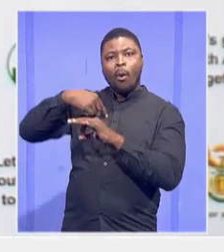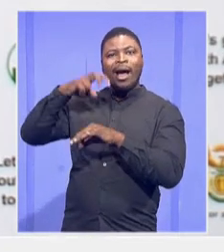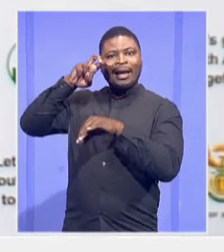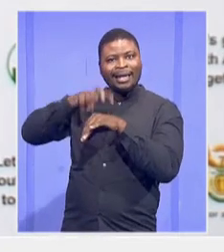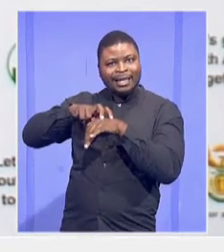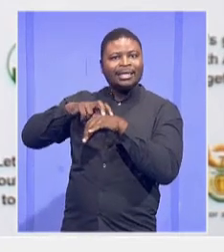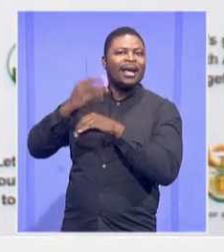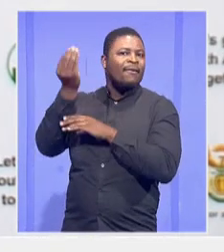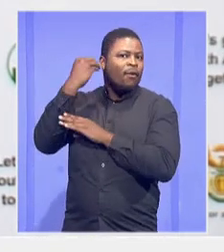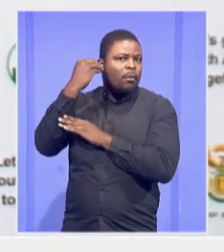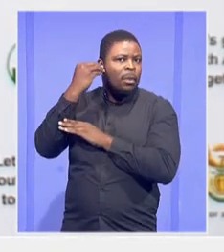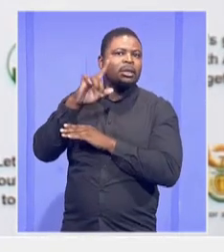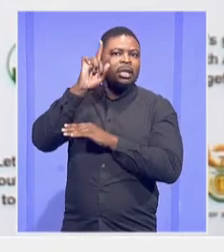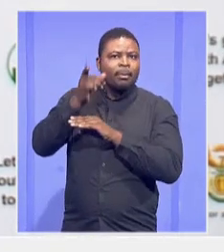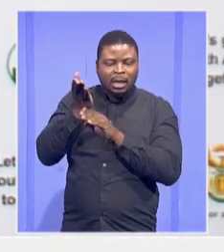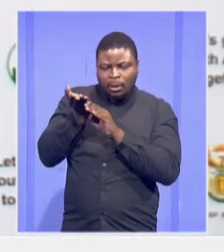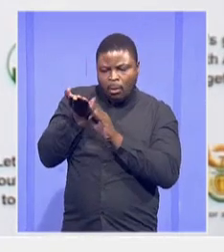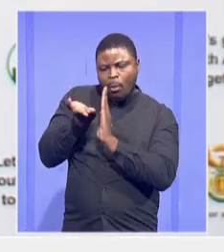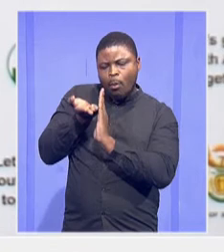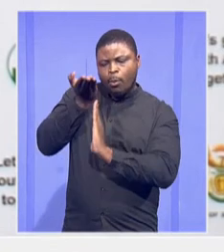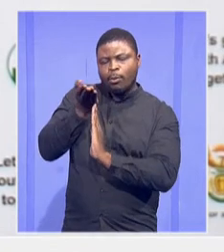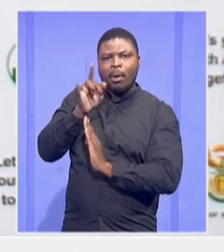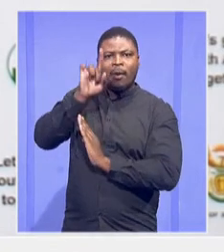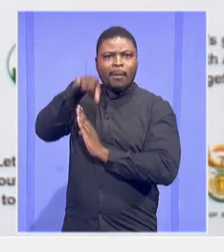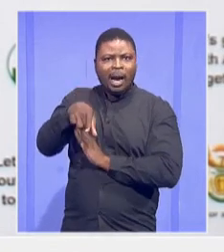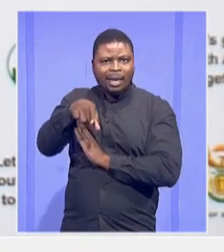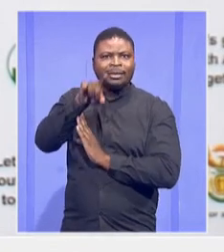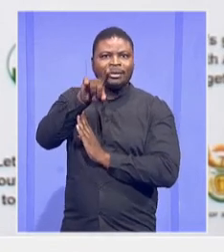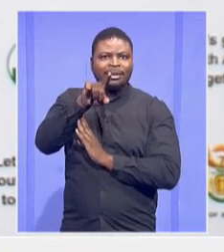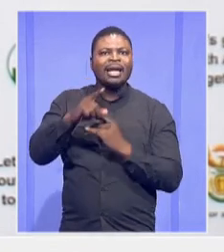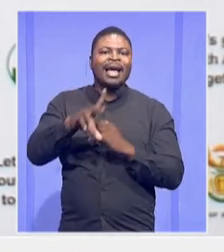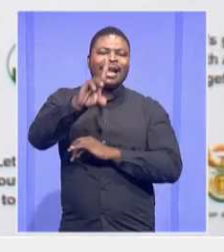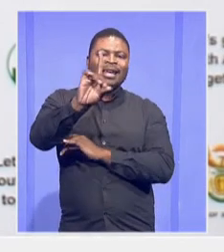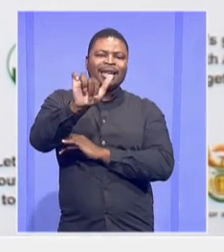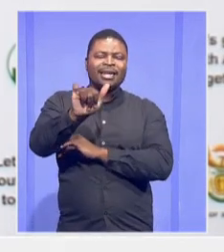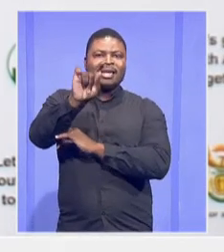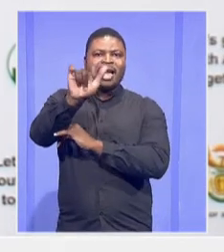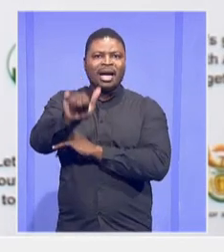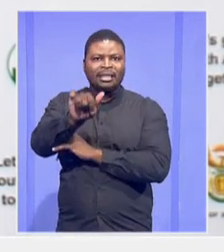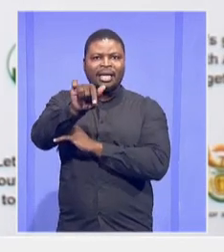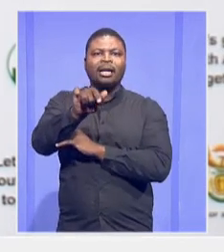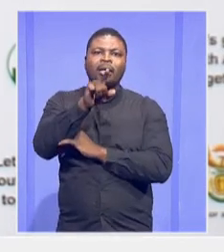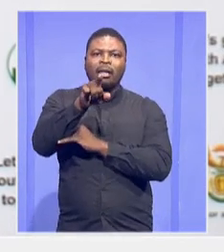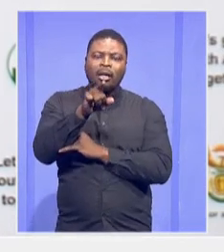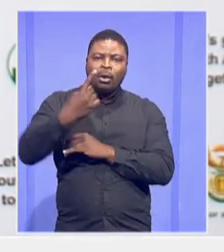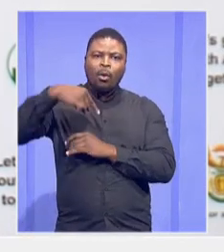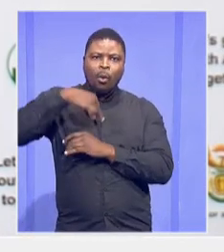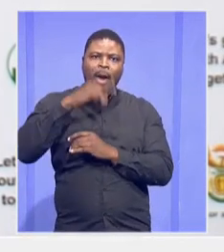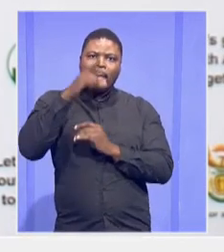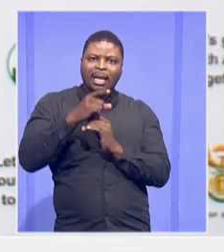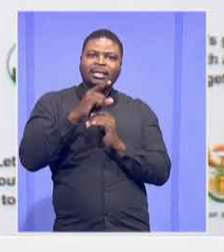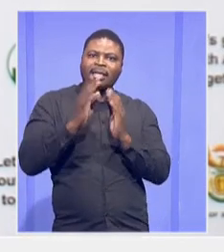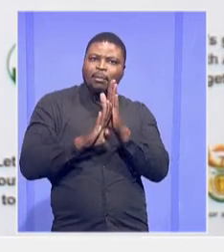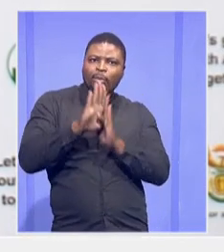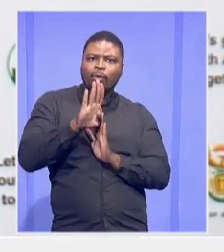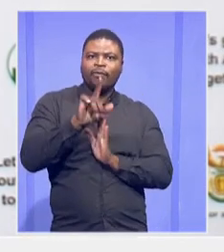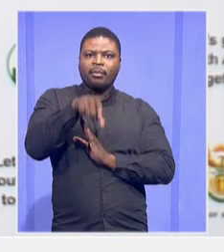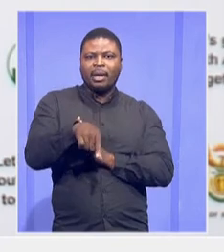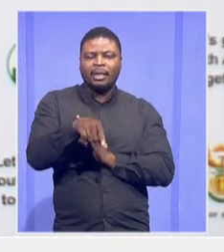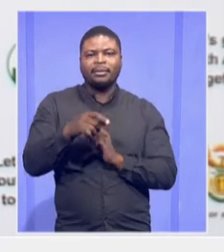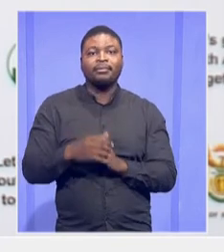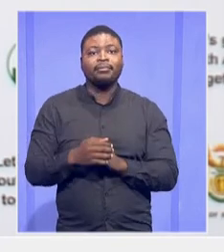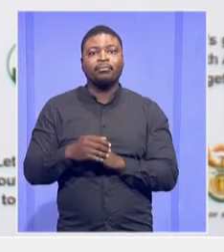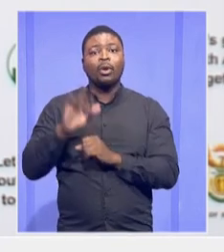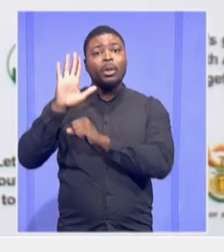quality of our data, which is a matter that we are dealing with as well. In terms of background and context, I